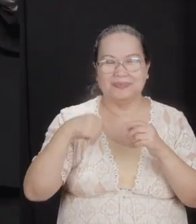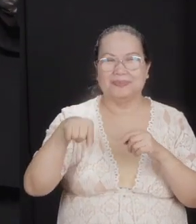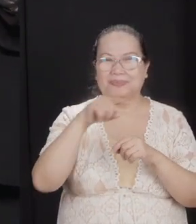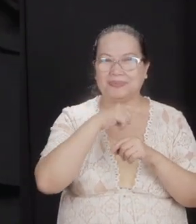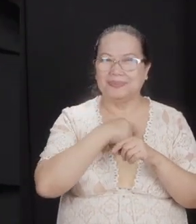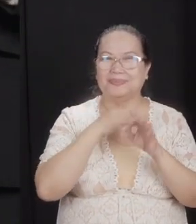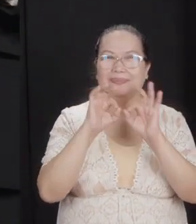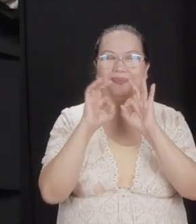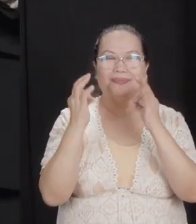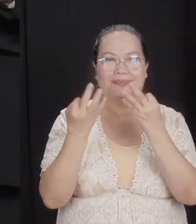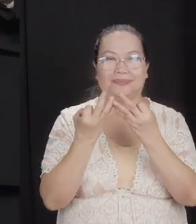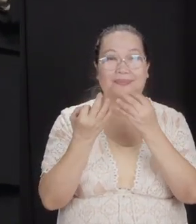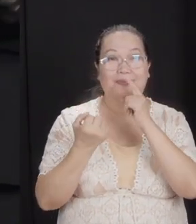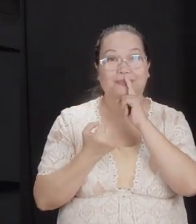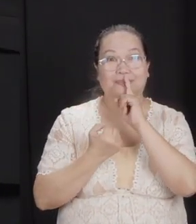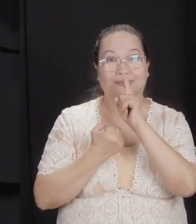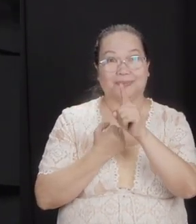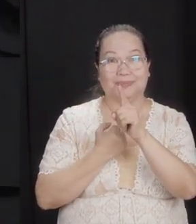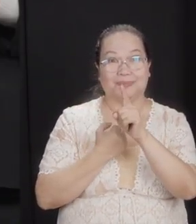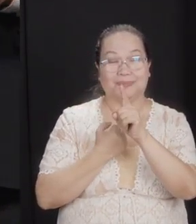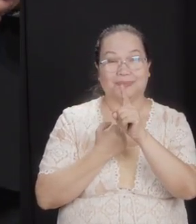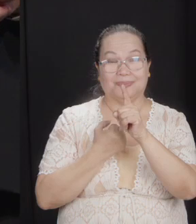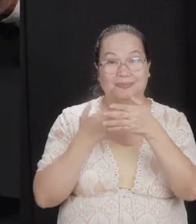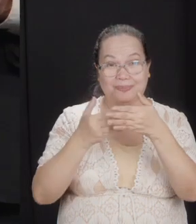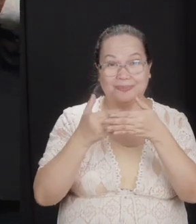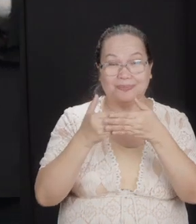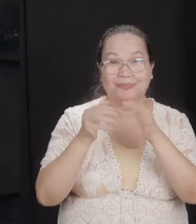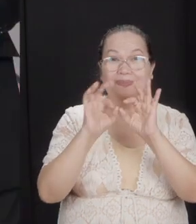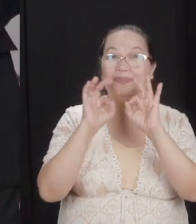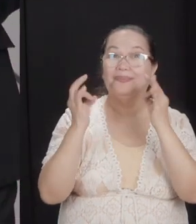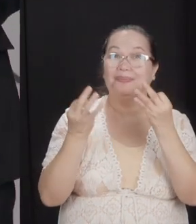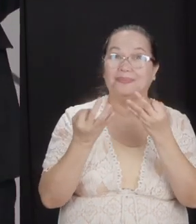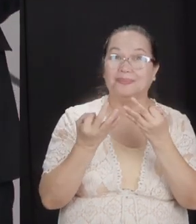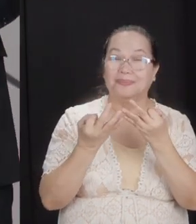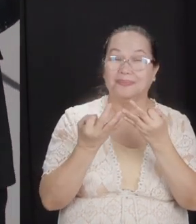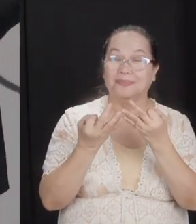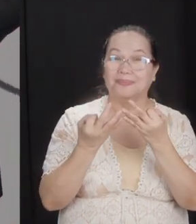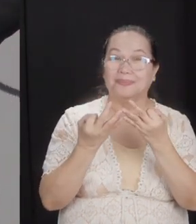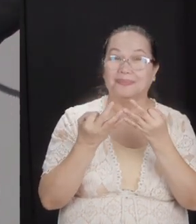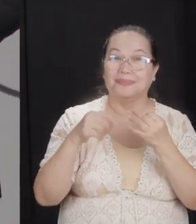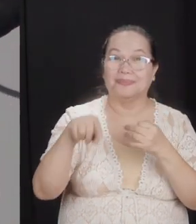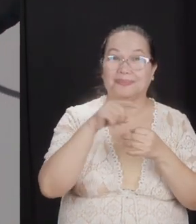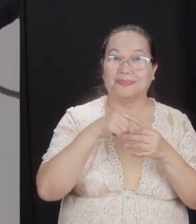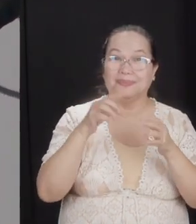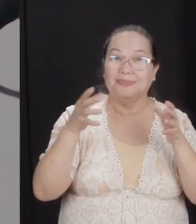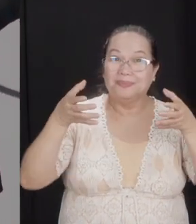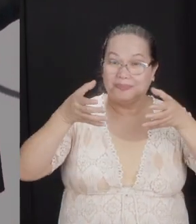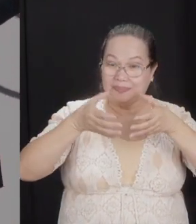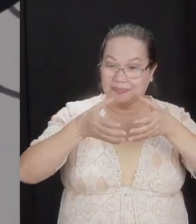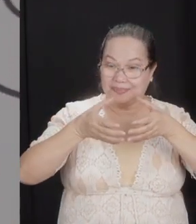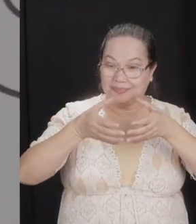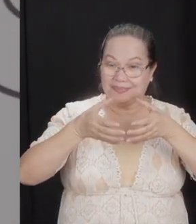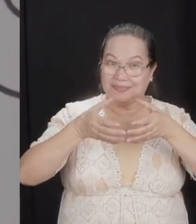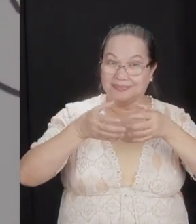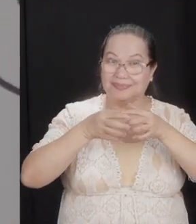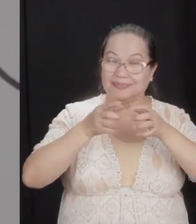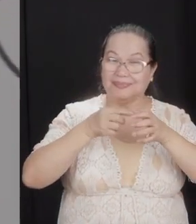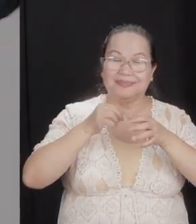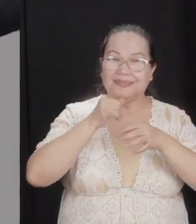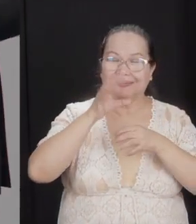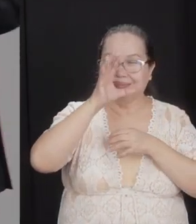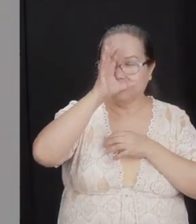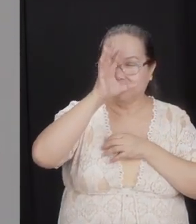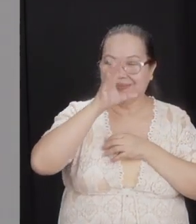a family. You know what? We're actually closer than a family. You know what we are? We're a body. I didn't invent that.